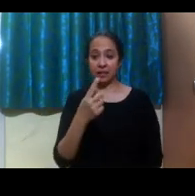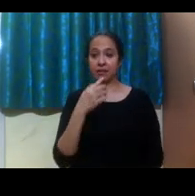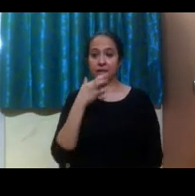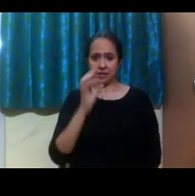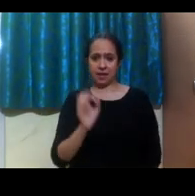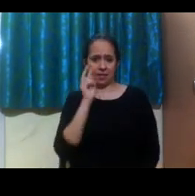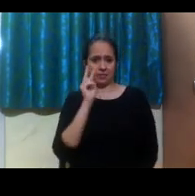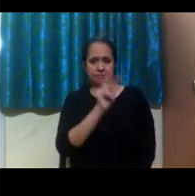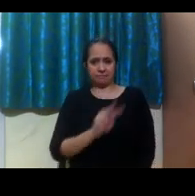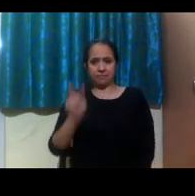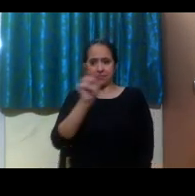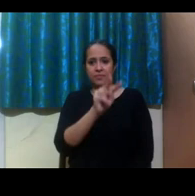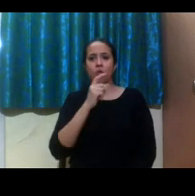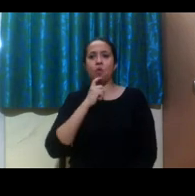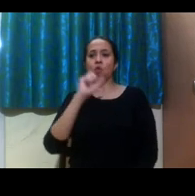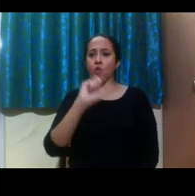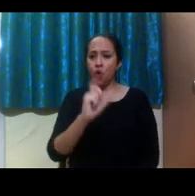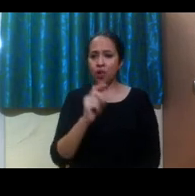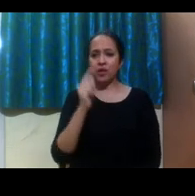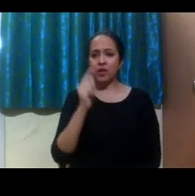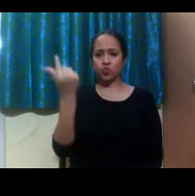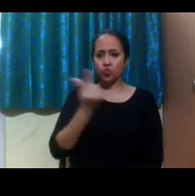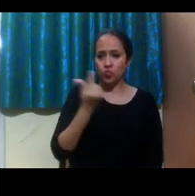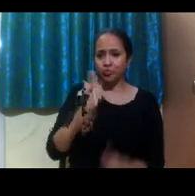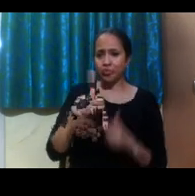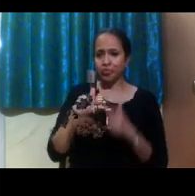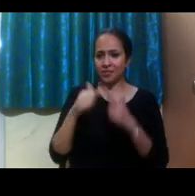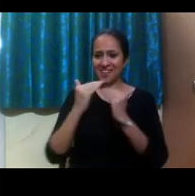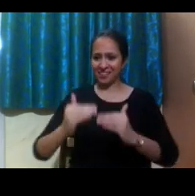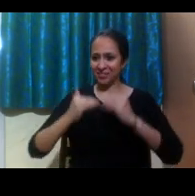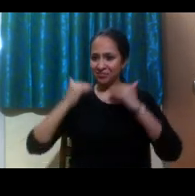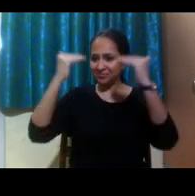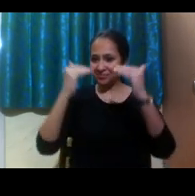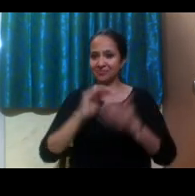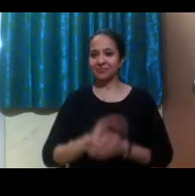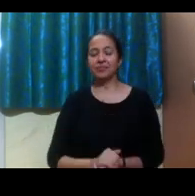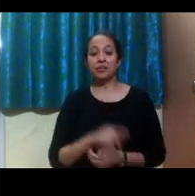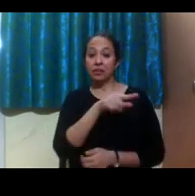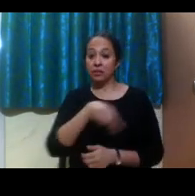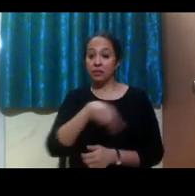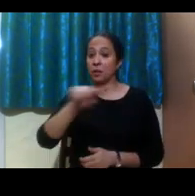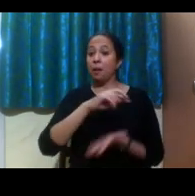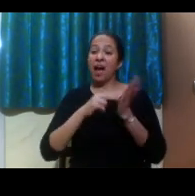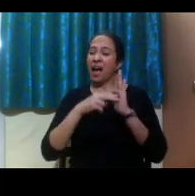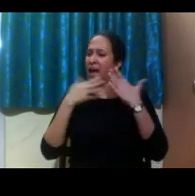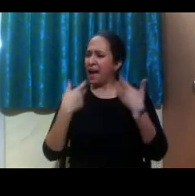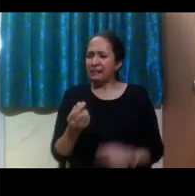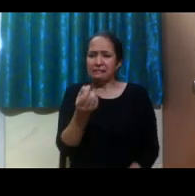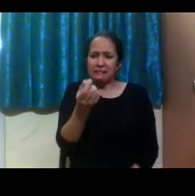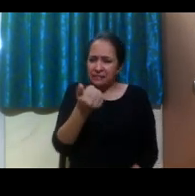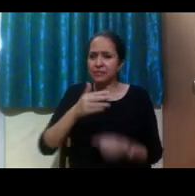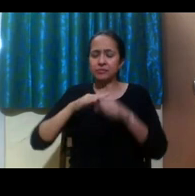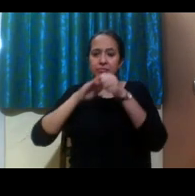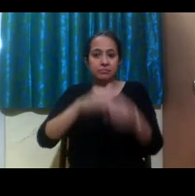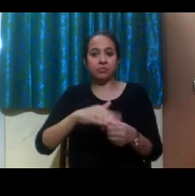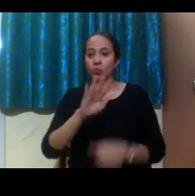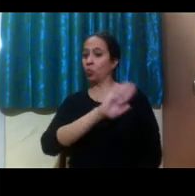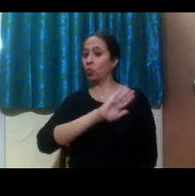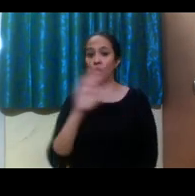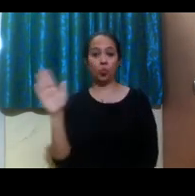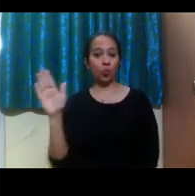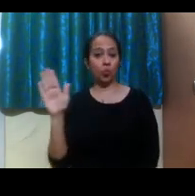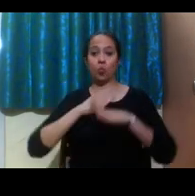place at colleges and universities in the U.S. This law prohibits discrimination on the basis of disability and